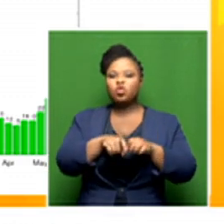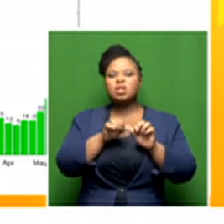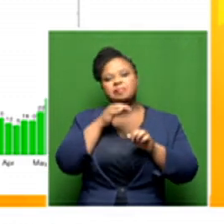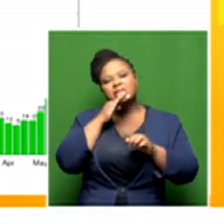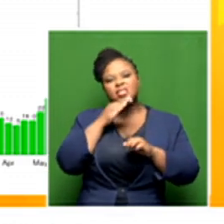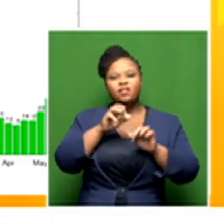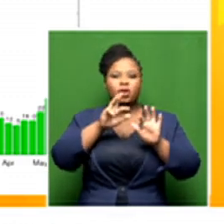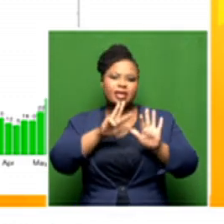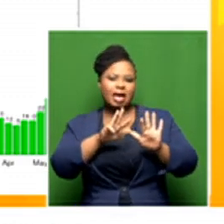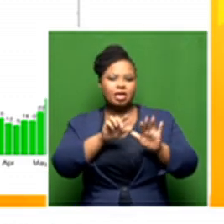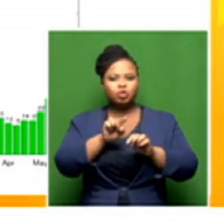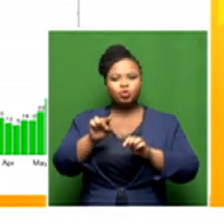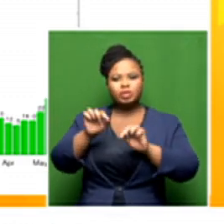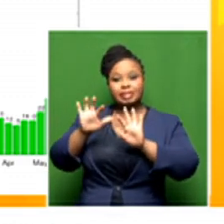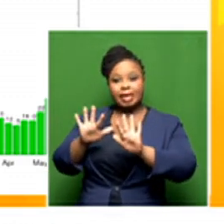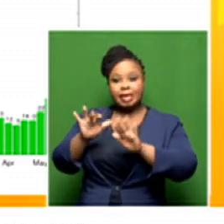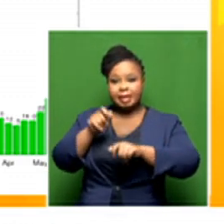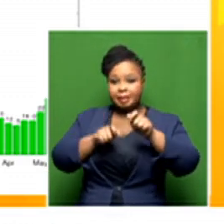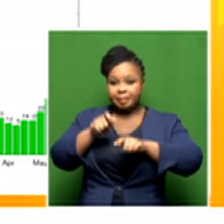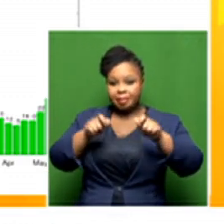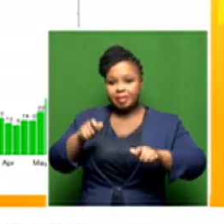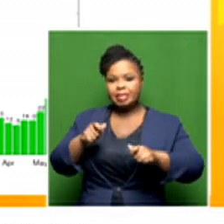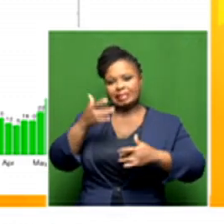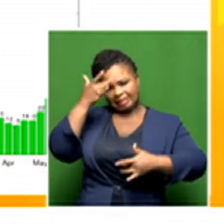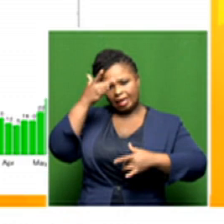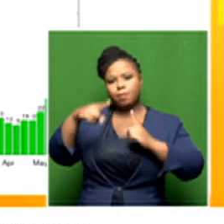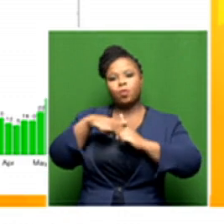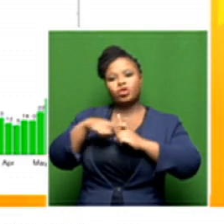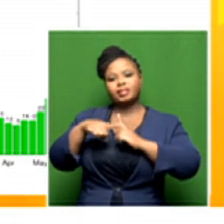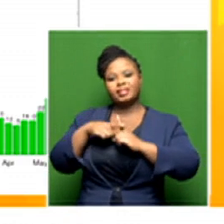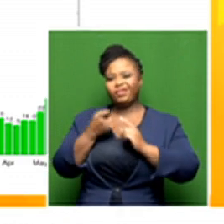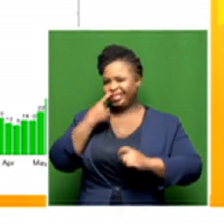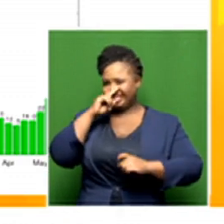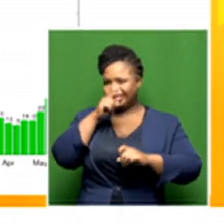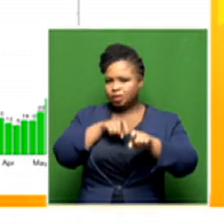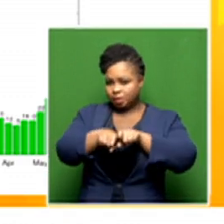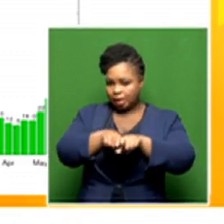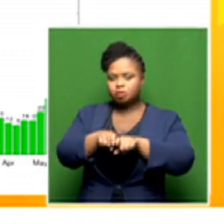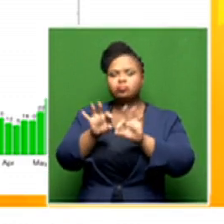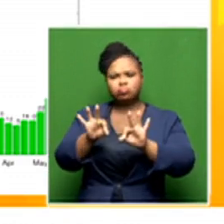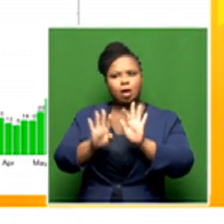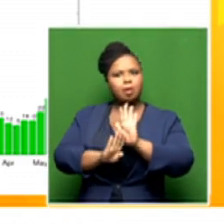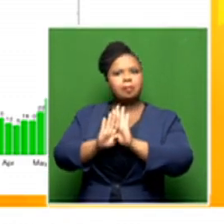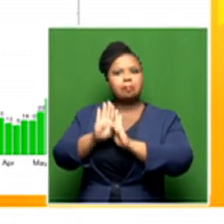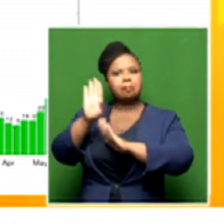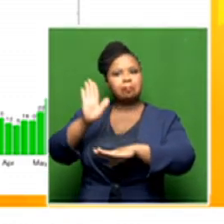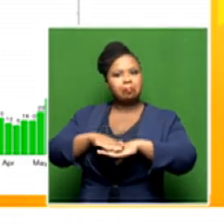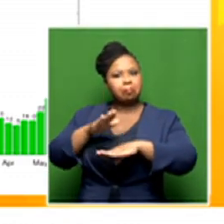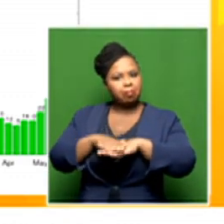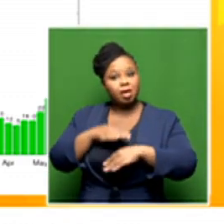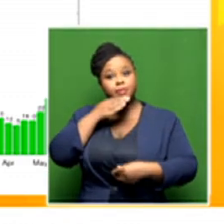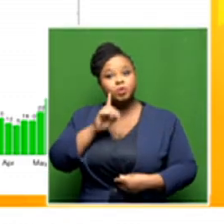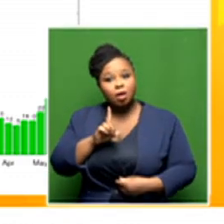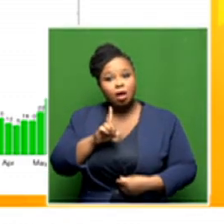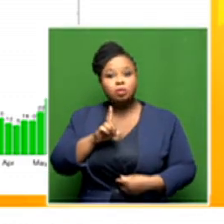tests conducted. As this test positivity rate continues to increase, it also starts to show an indication